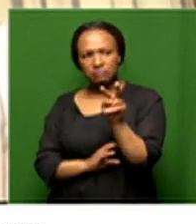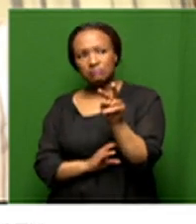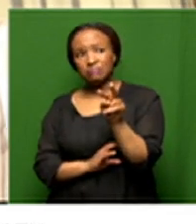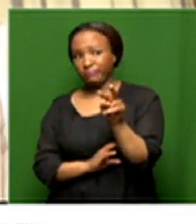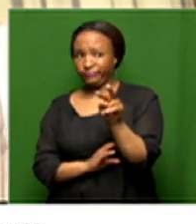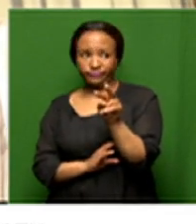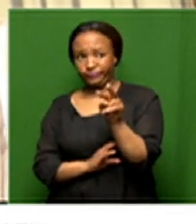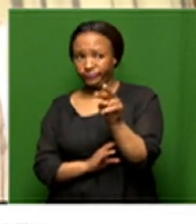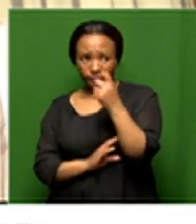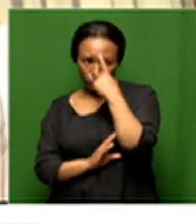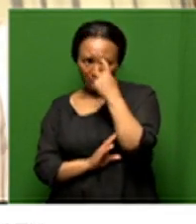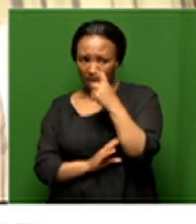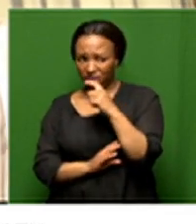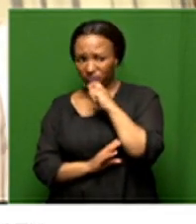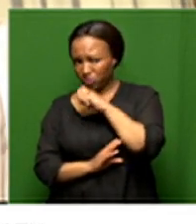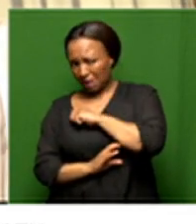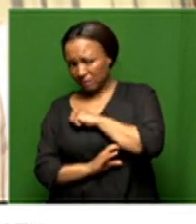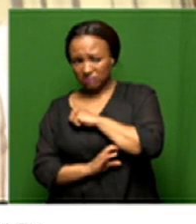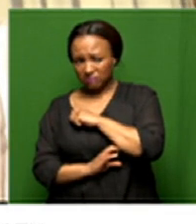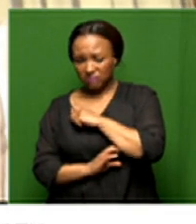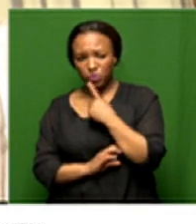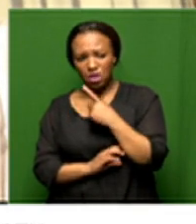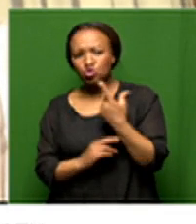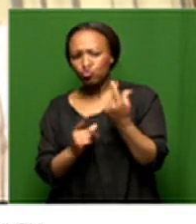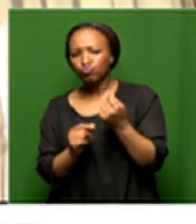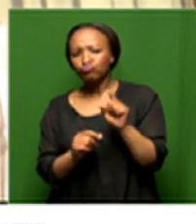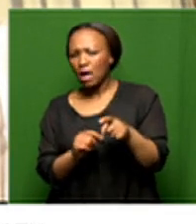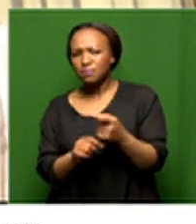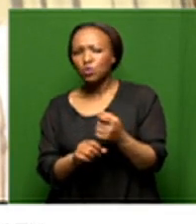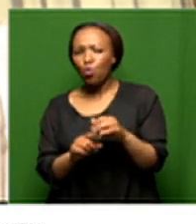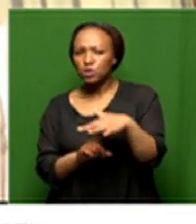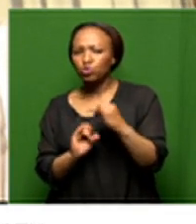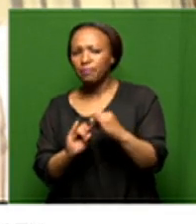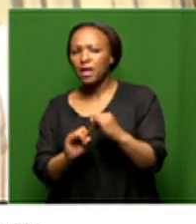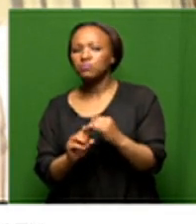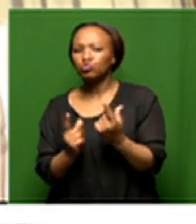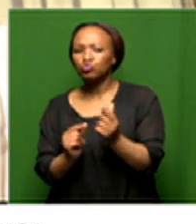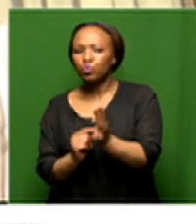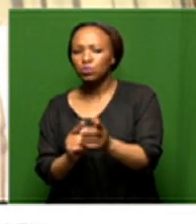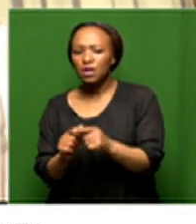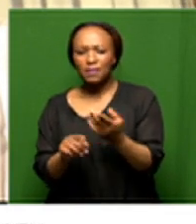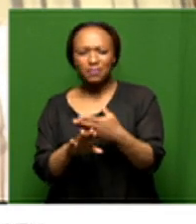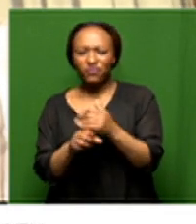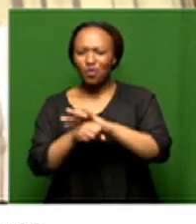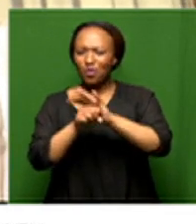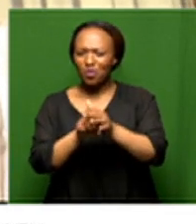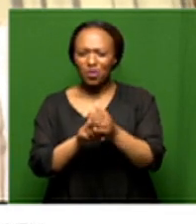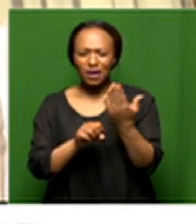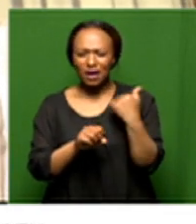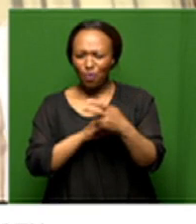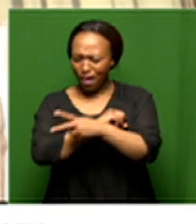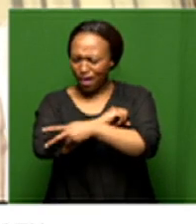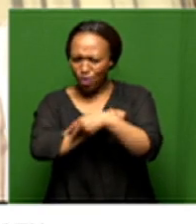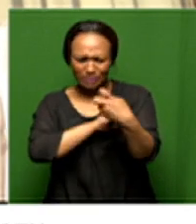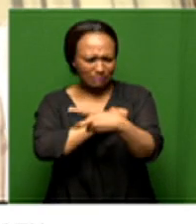this because you talk about the perfect storm you talk about this is a do or die we were in a pandemic and there was looting